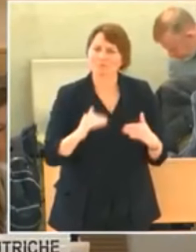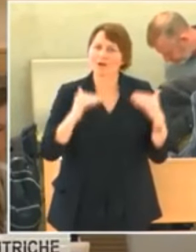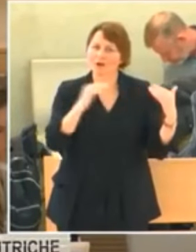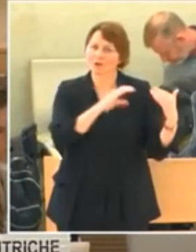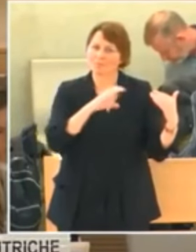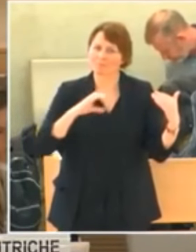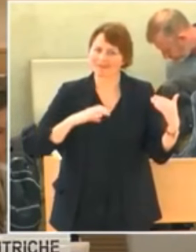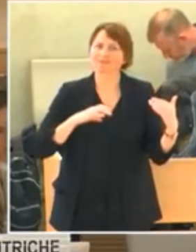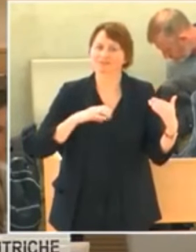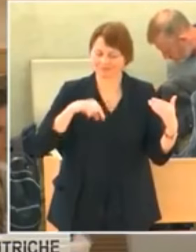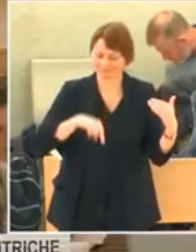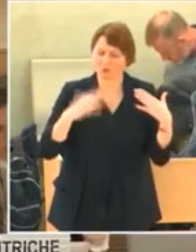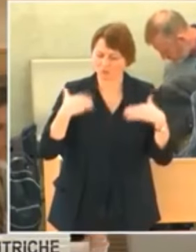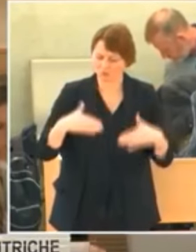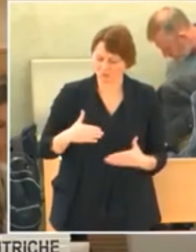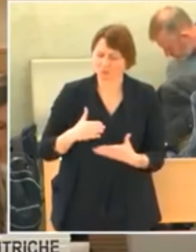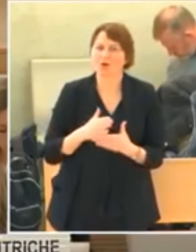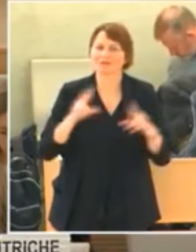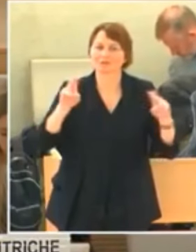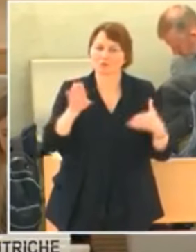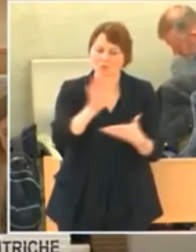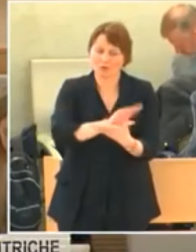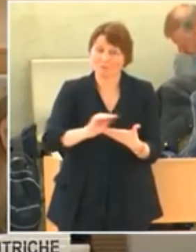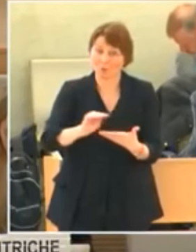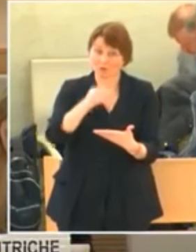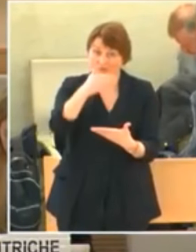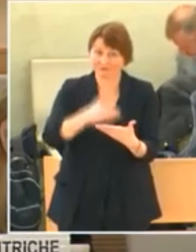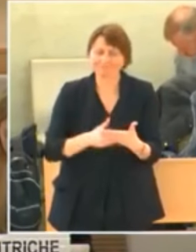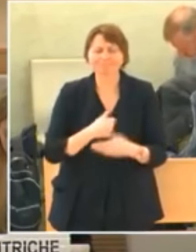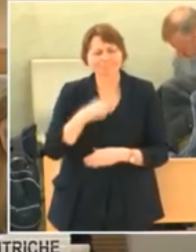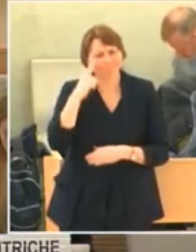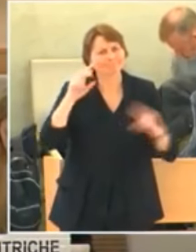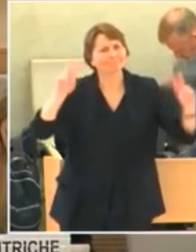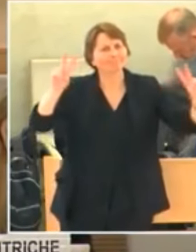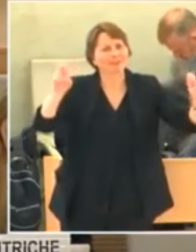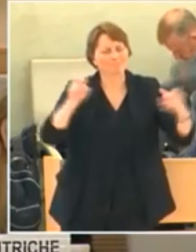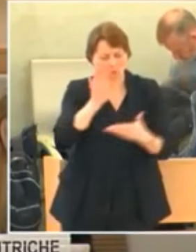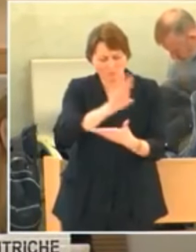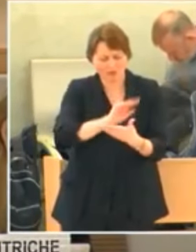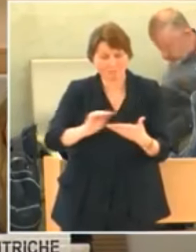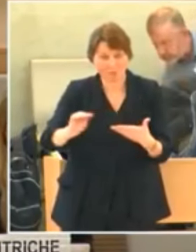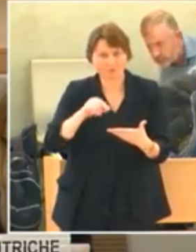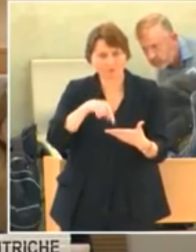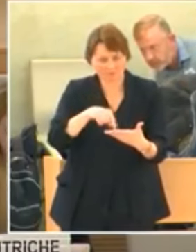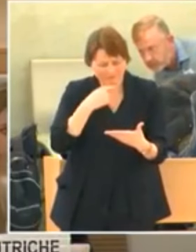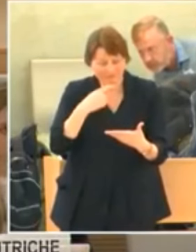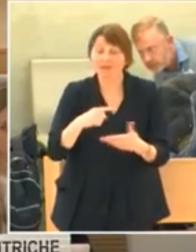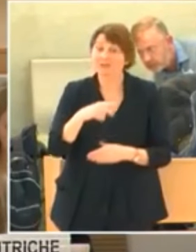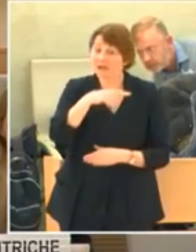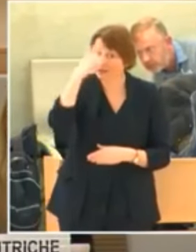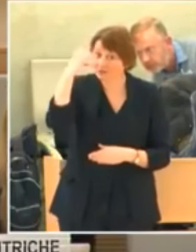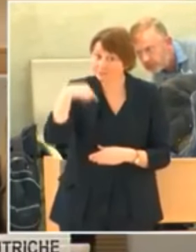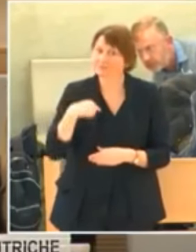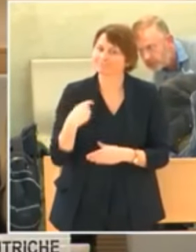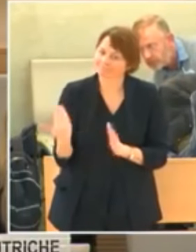Mr. President, considering the theme of the report, we want once again to underline that Azerbaijan constantly improves its legislative